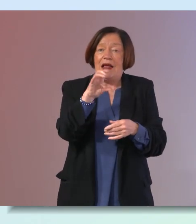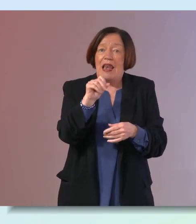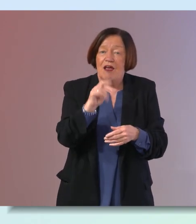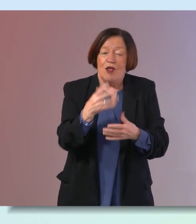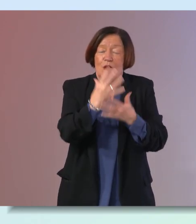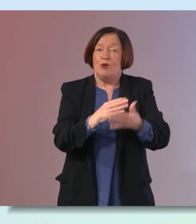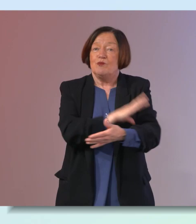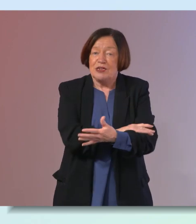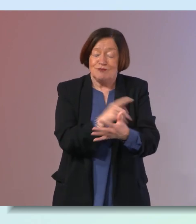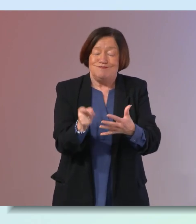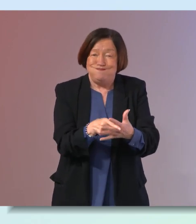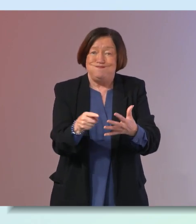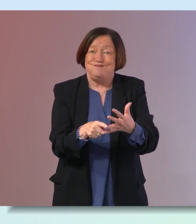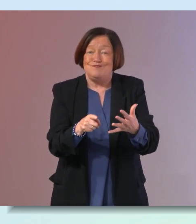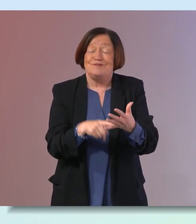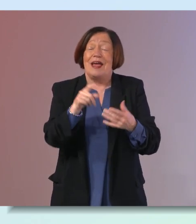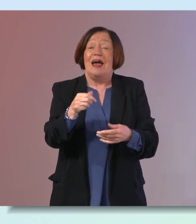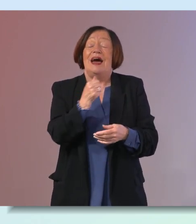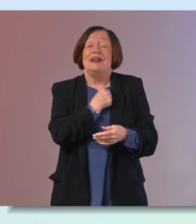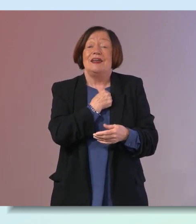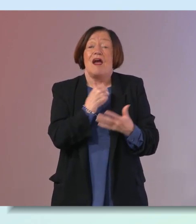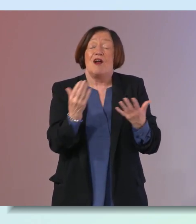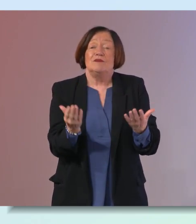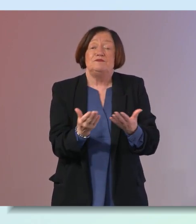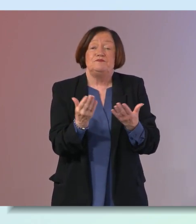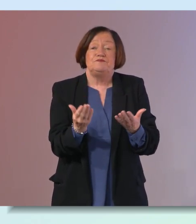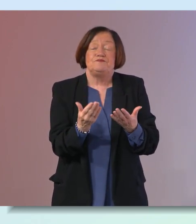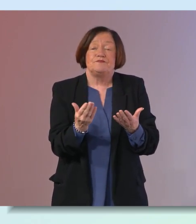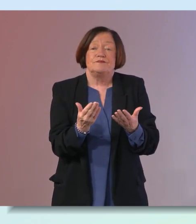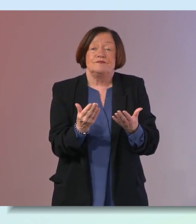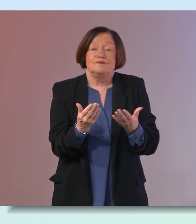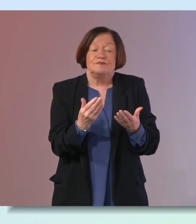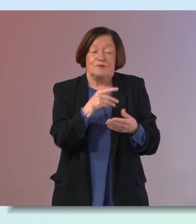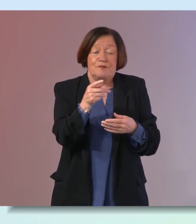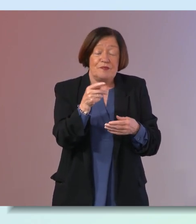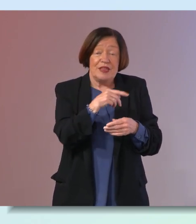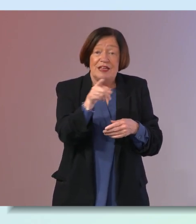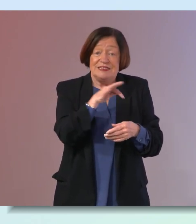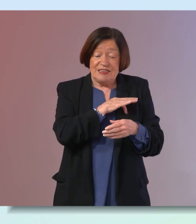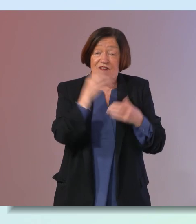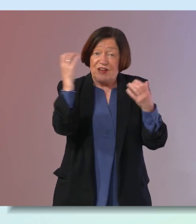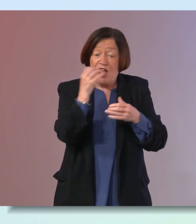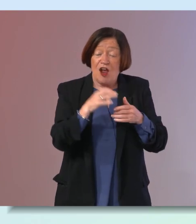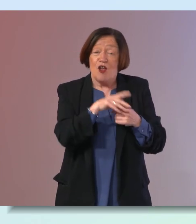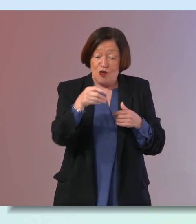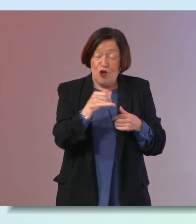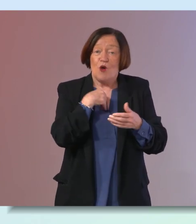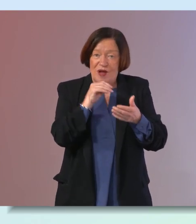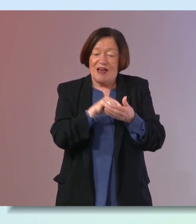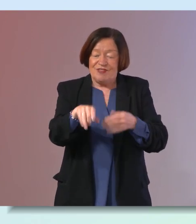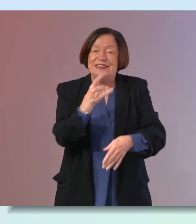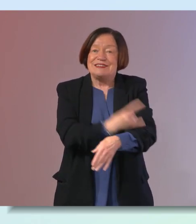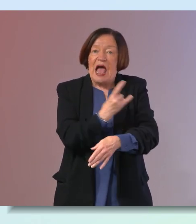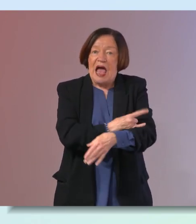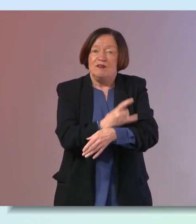blood pressure that kind of thing and in our um our her heart matters self-care and well-being journal we actually have these habit